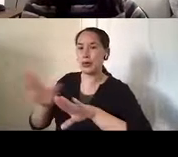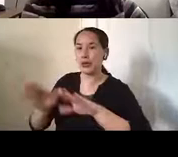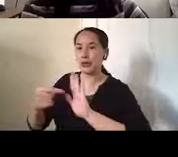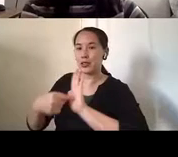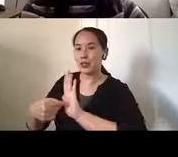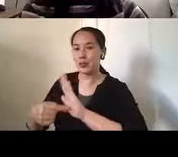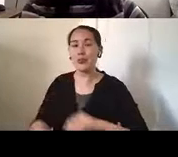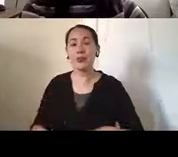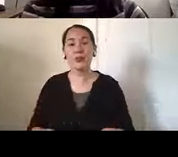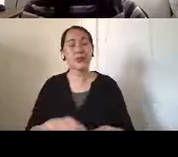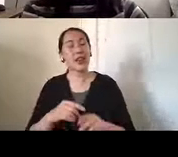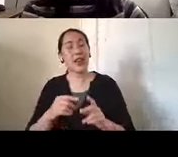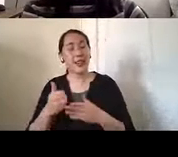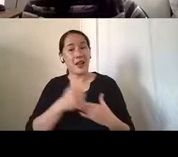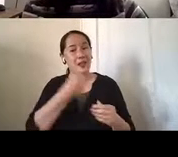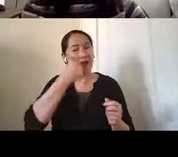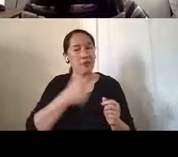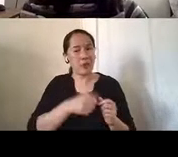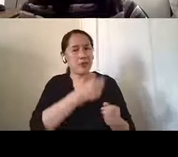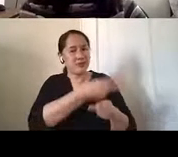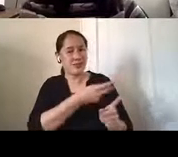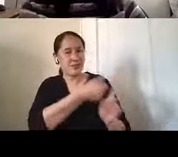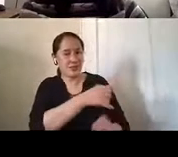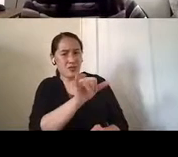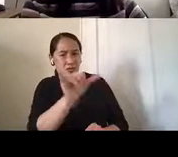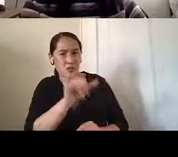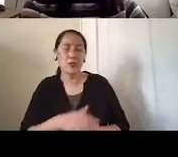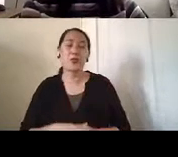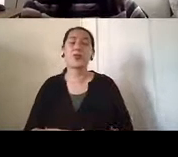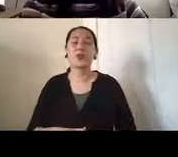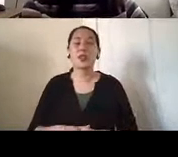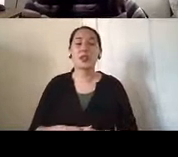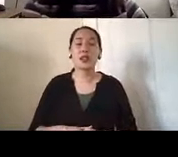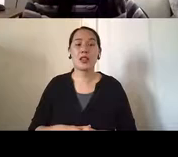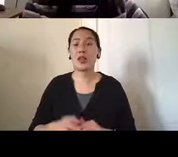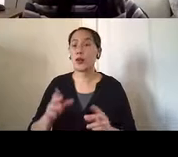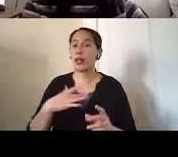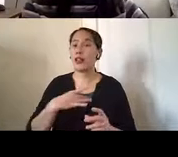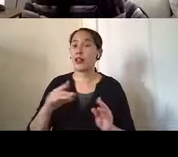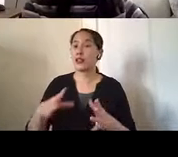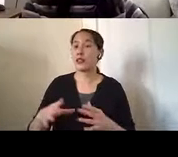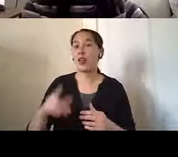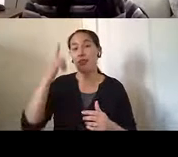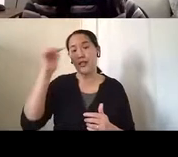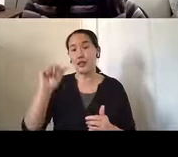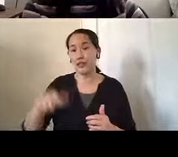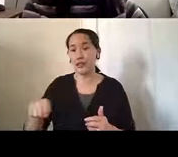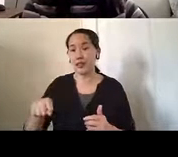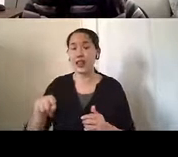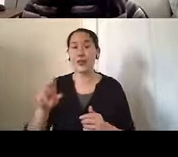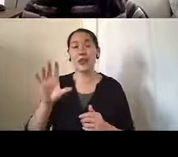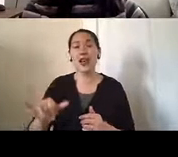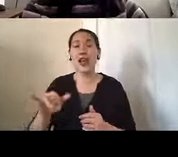reminding them to focus on their well-being. We like to give up the Alzheimer's Association 24-7 hotline number,